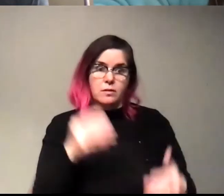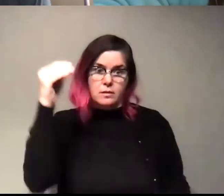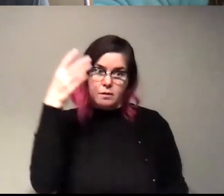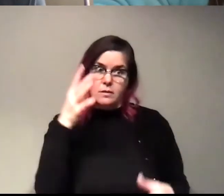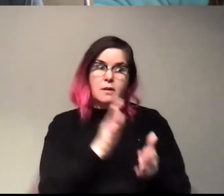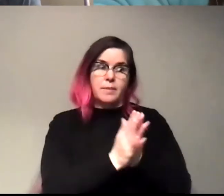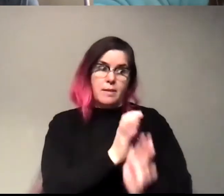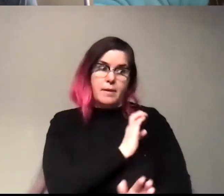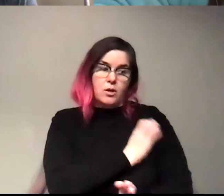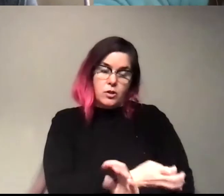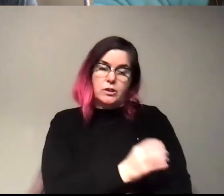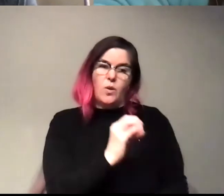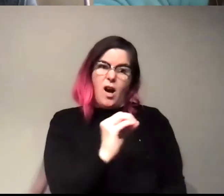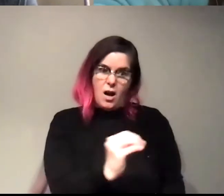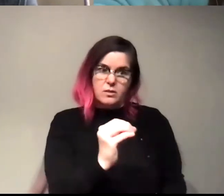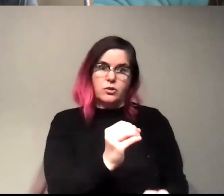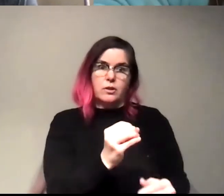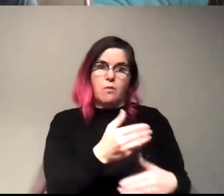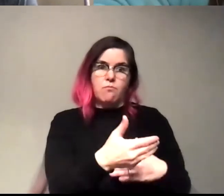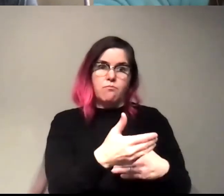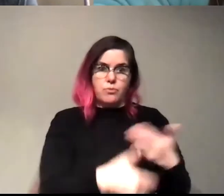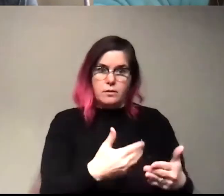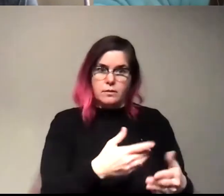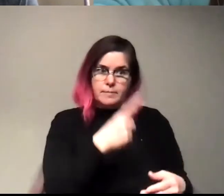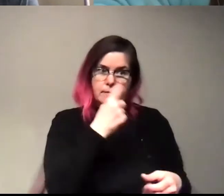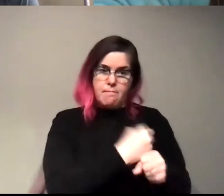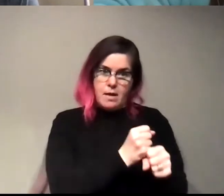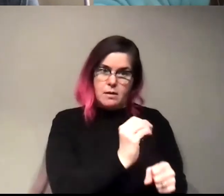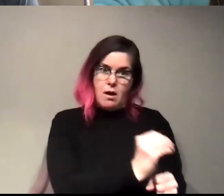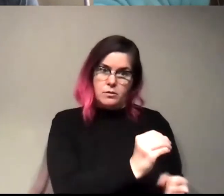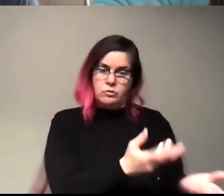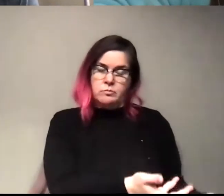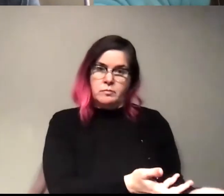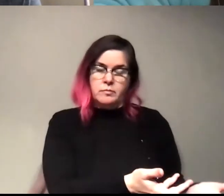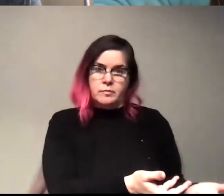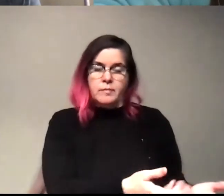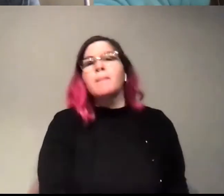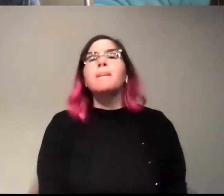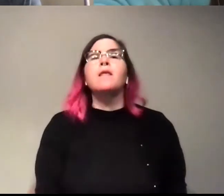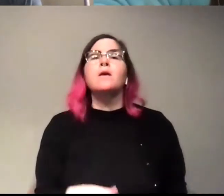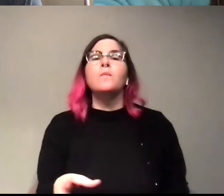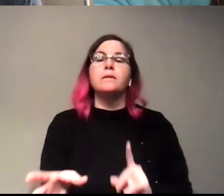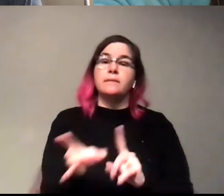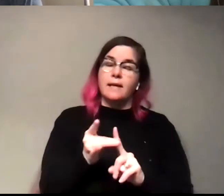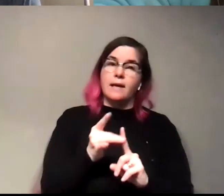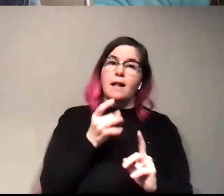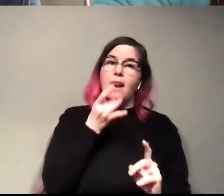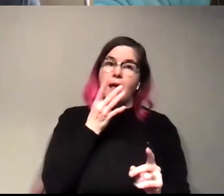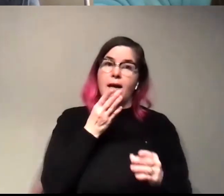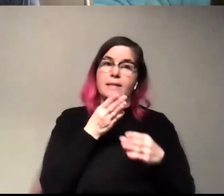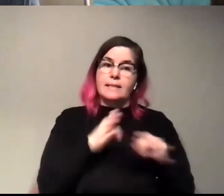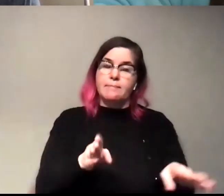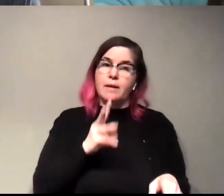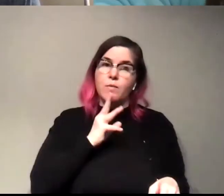oxygenic process. Right. Um, and you know, so they'll, they'll take light and they'll actually split water.